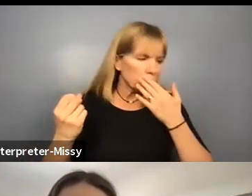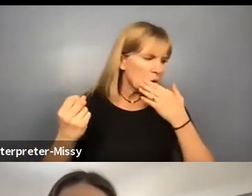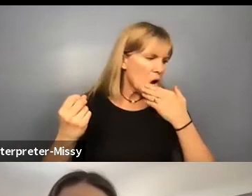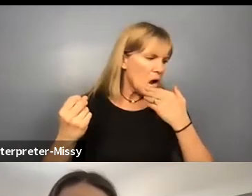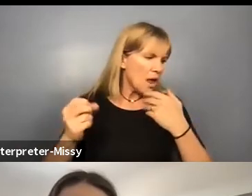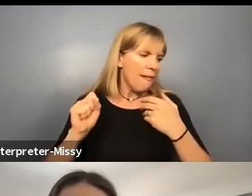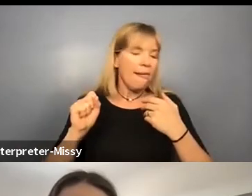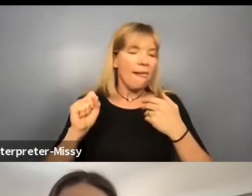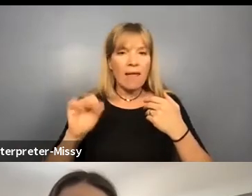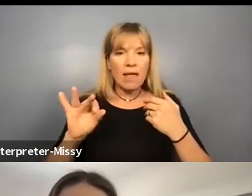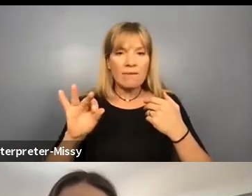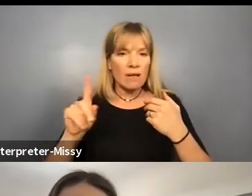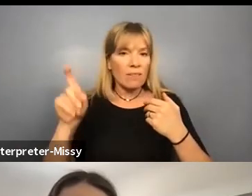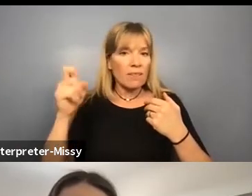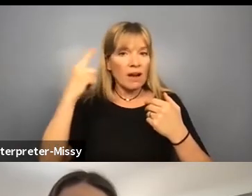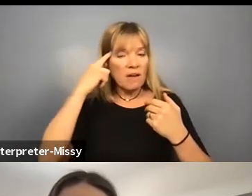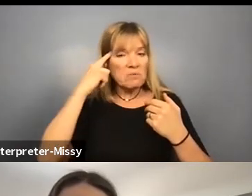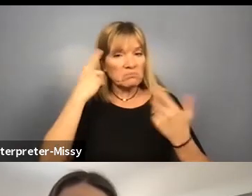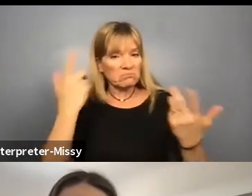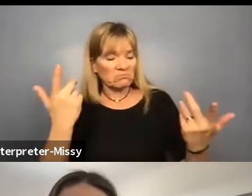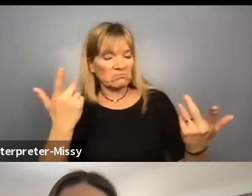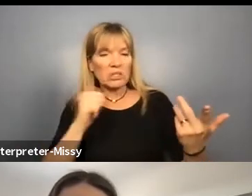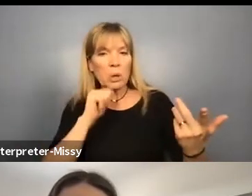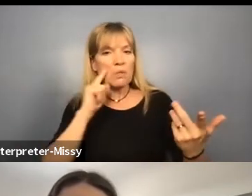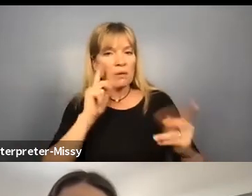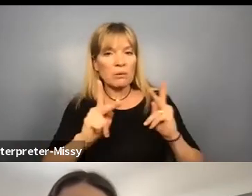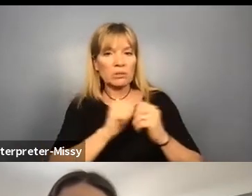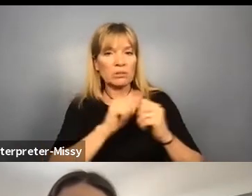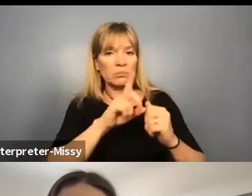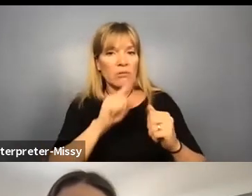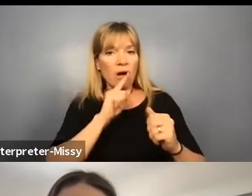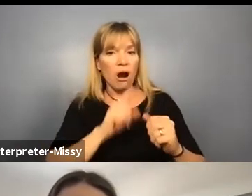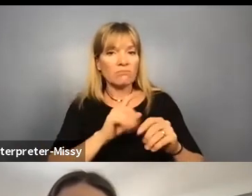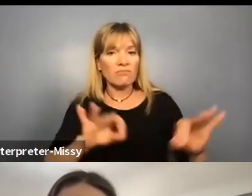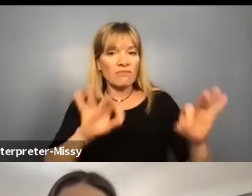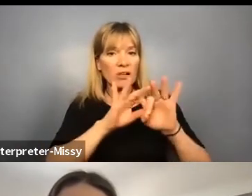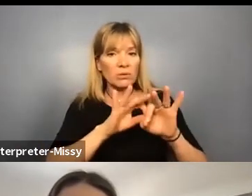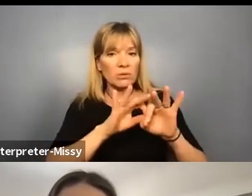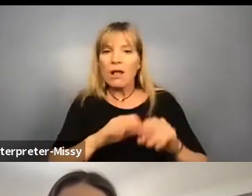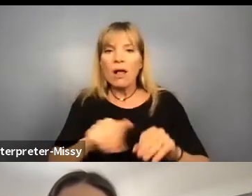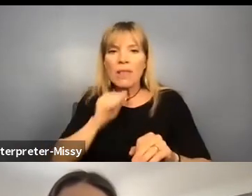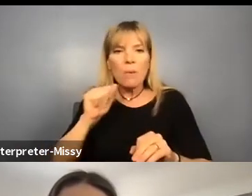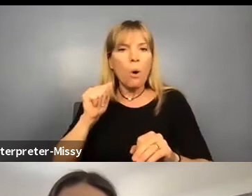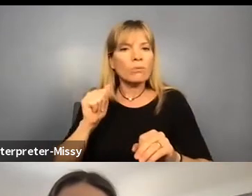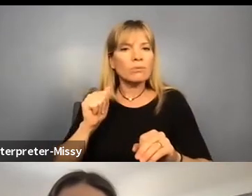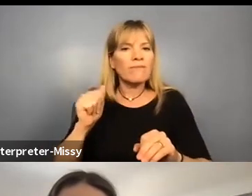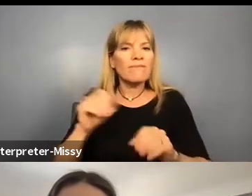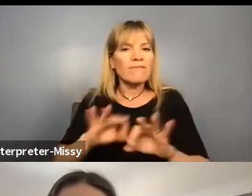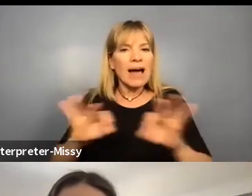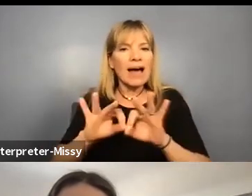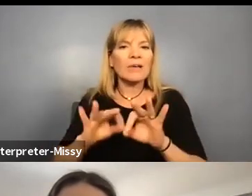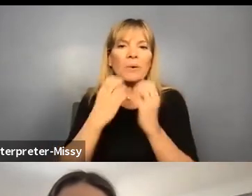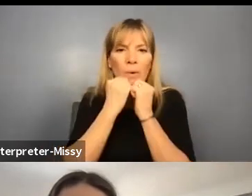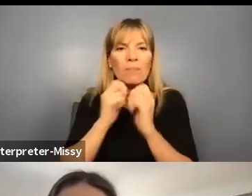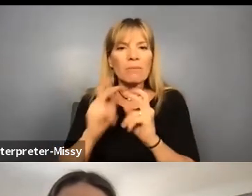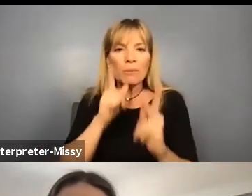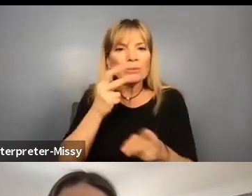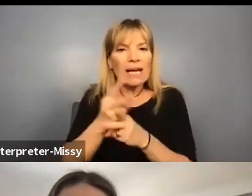if the government doesn't think that people with disabilities are valued, they're not going to value the people who take care of them. So